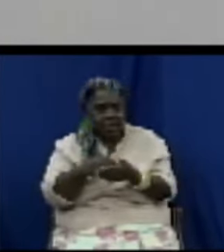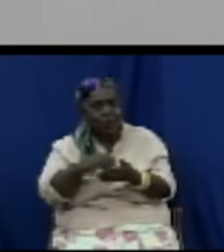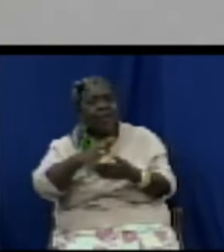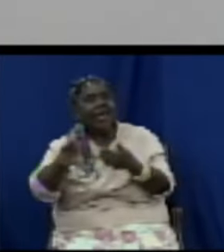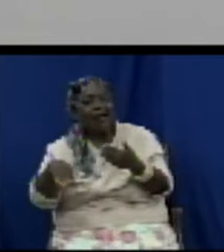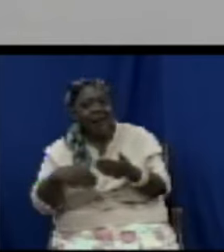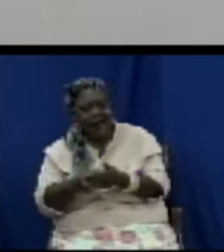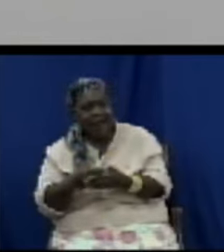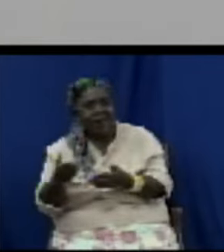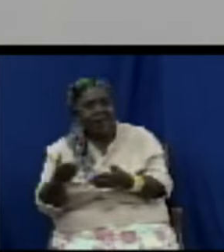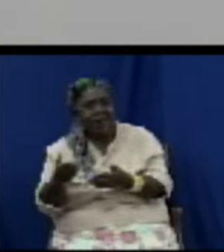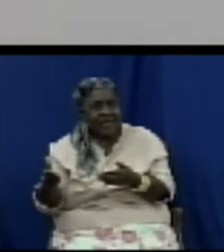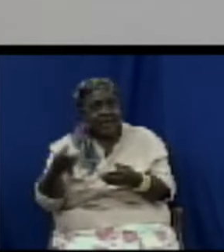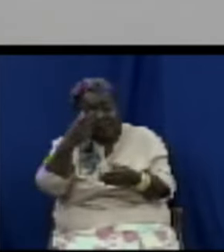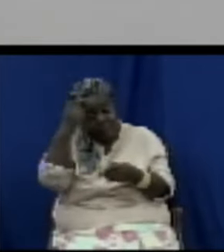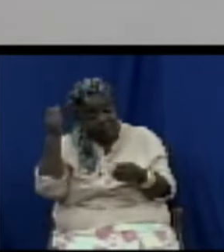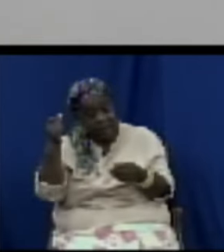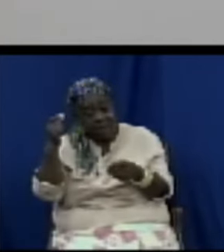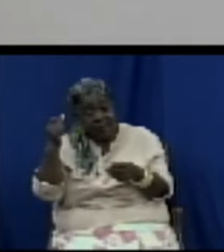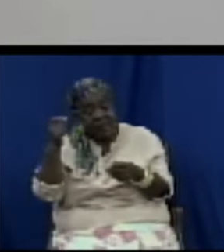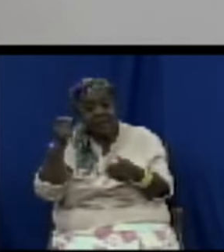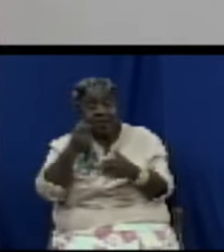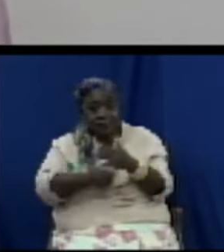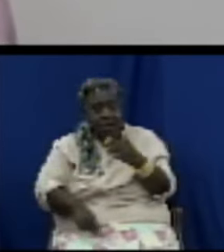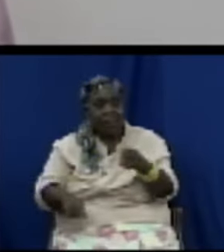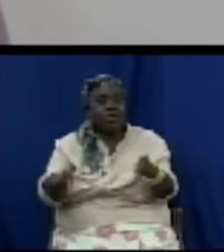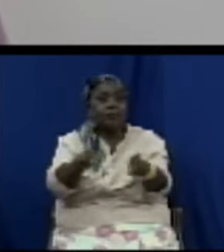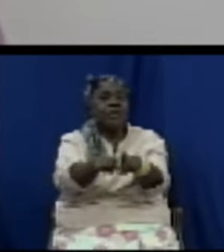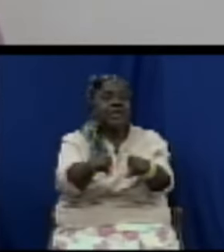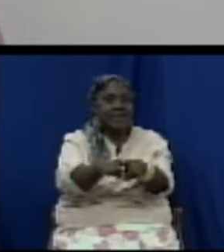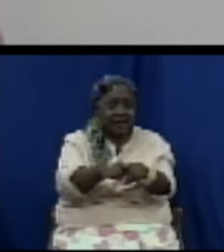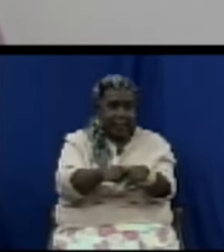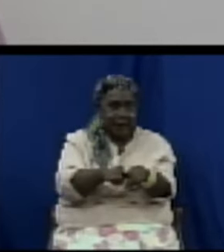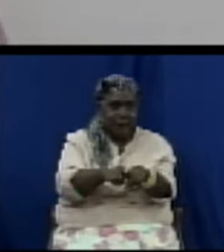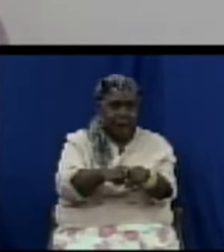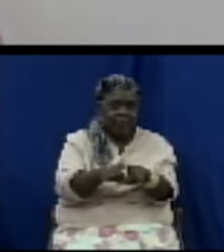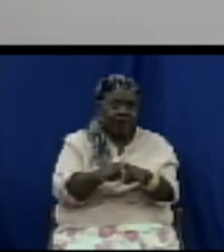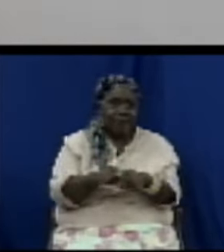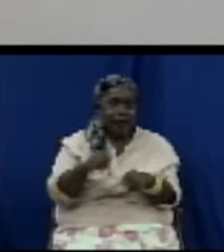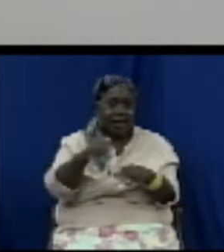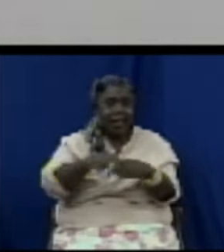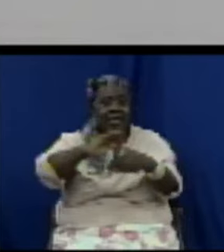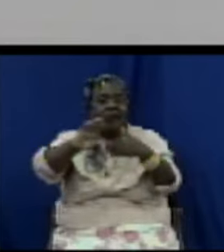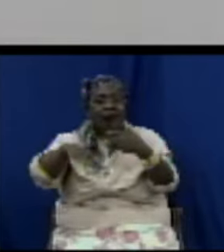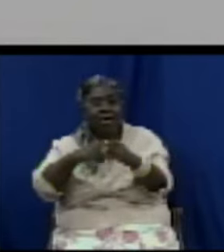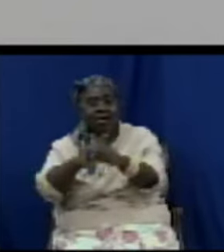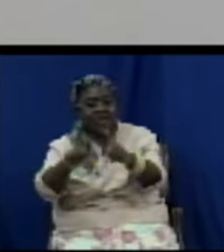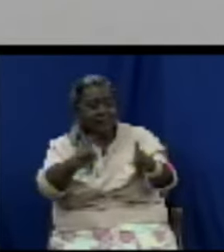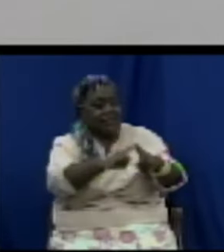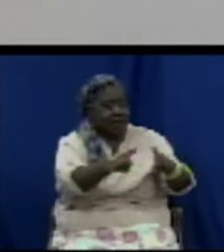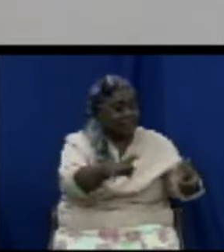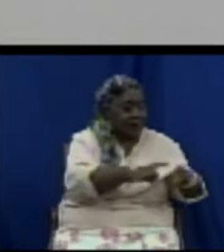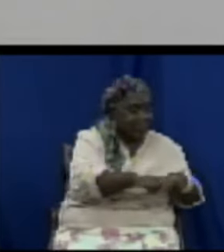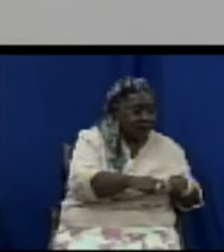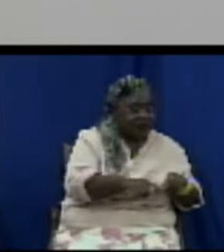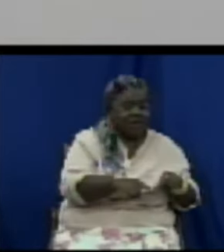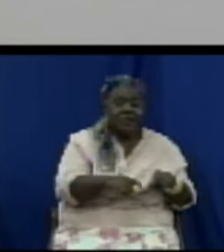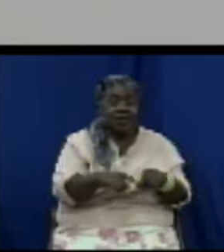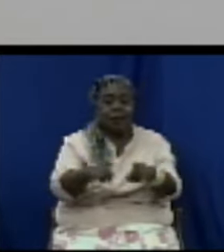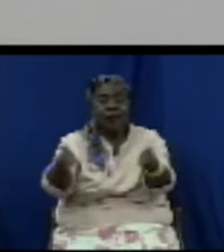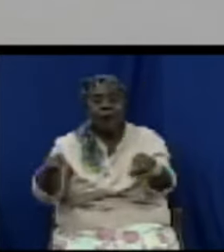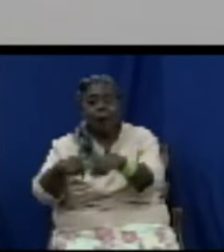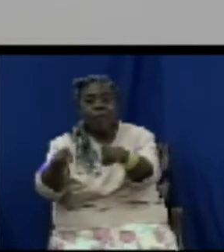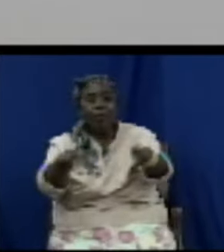you cannot guarantee the price across supermarkets prices should be similar